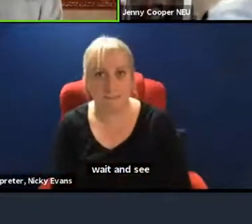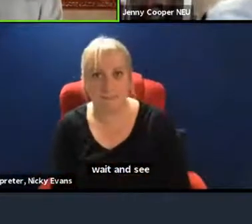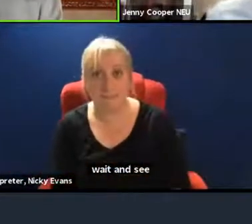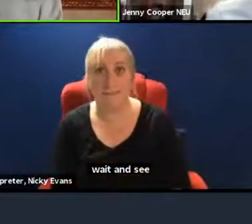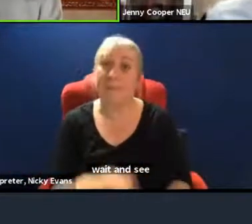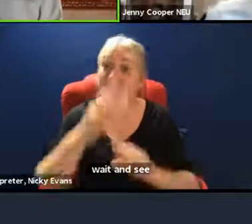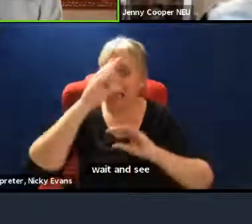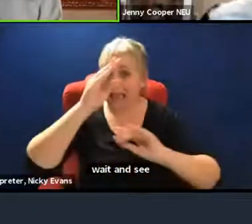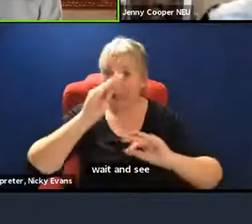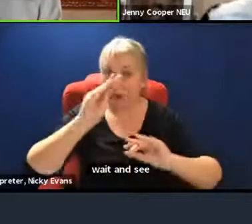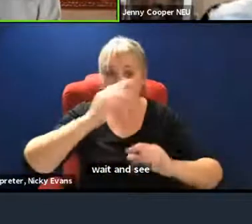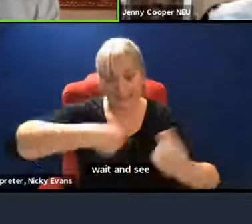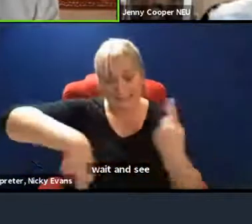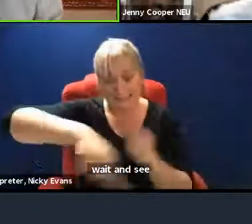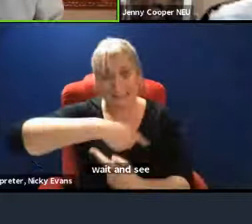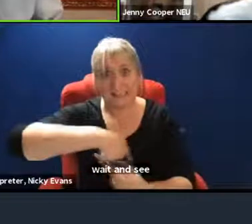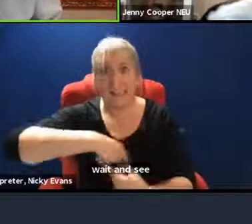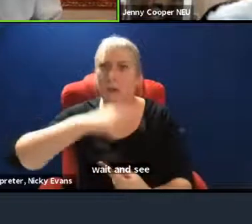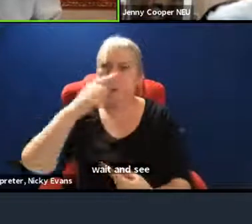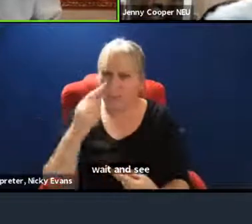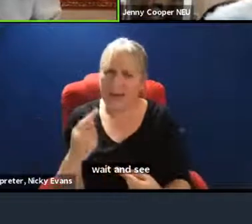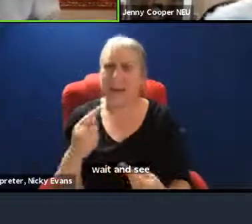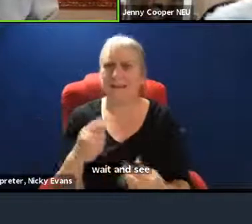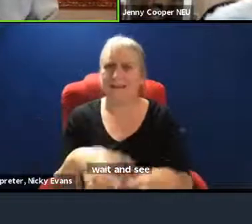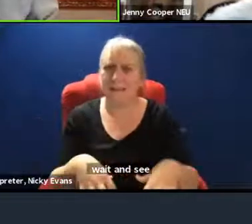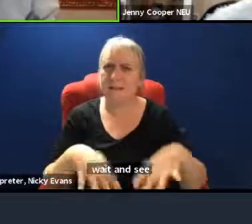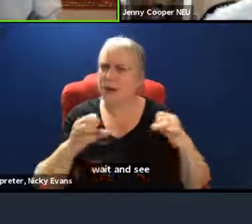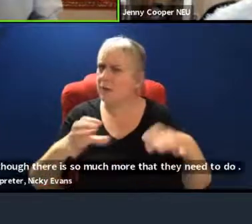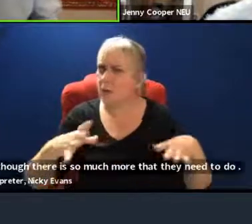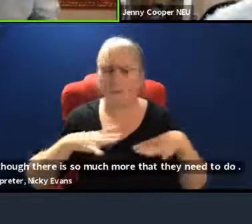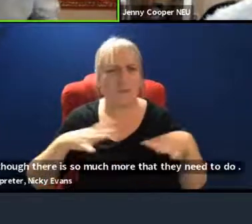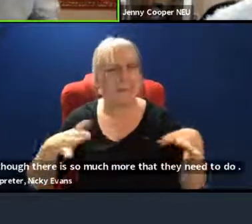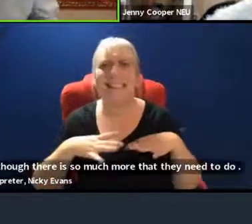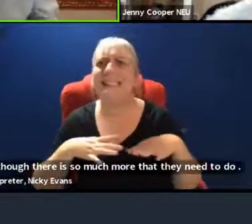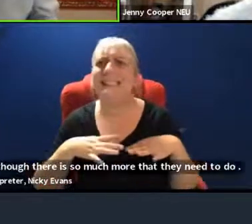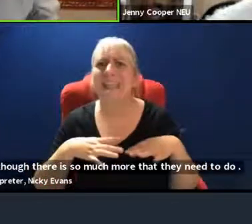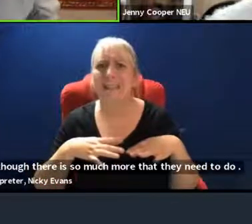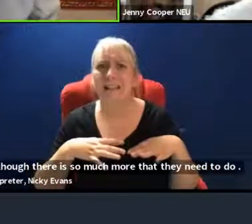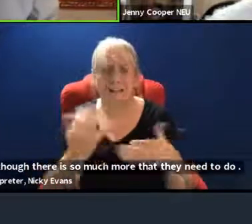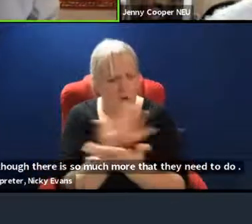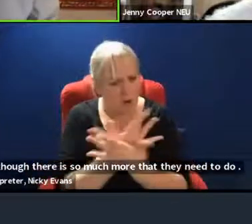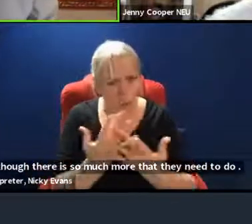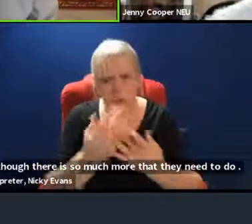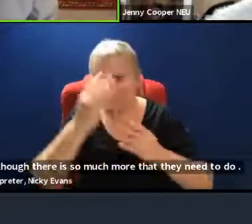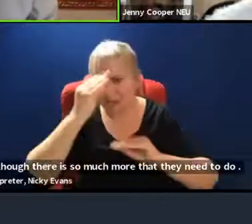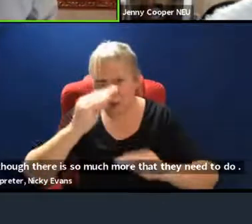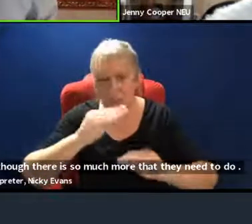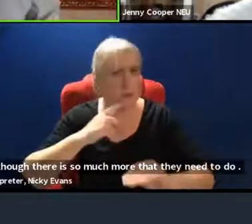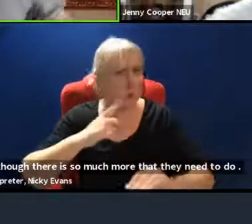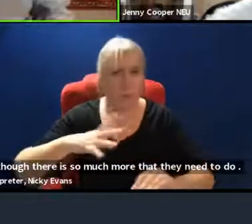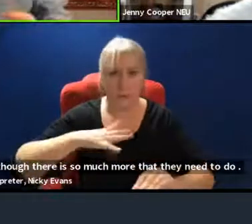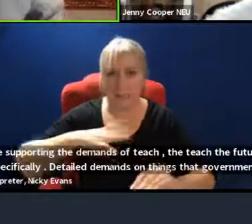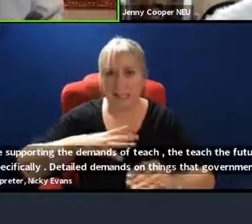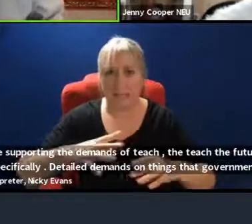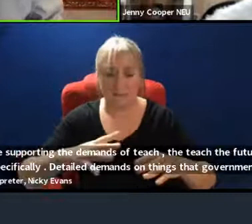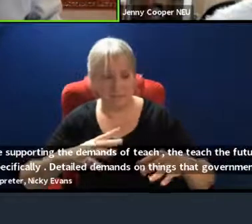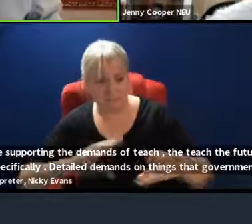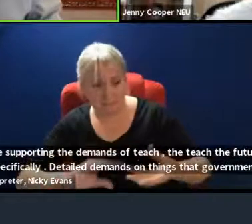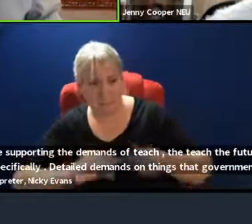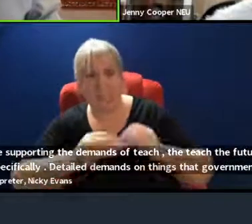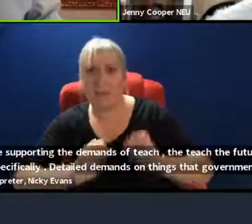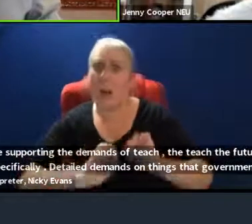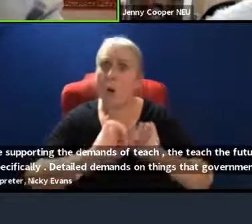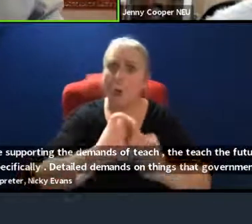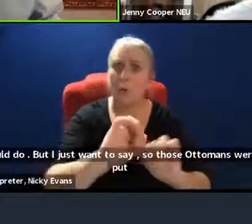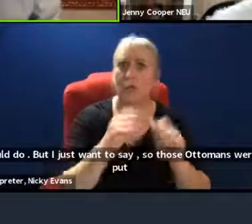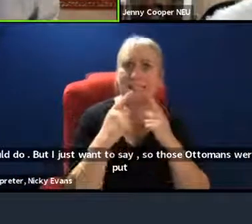can start to act from below. There are so many educators already preparing teaching resources, engaging with